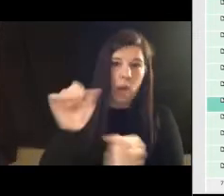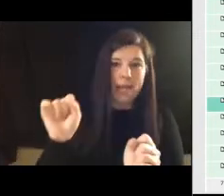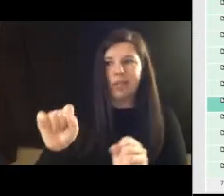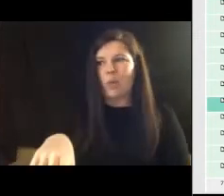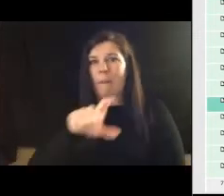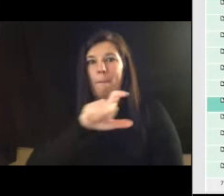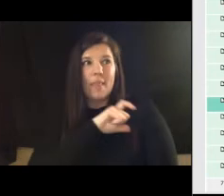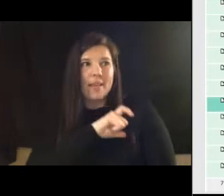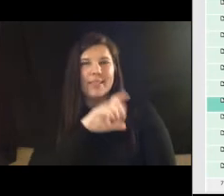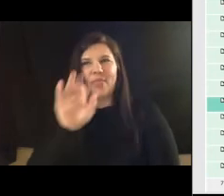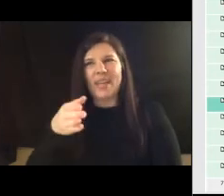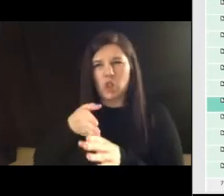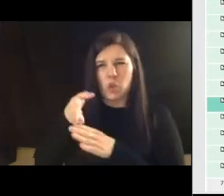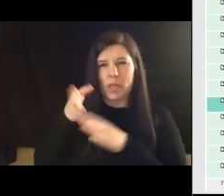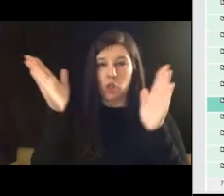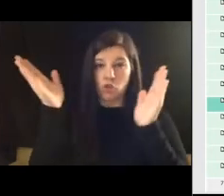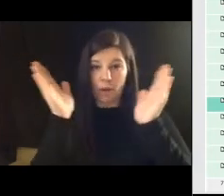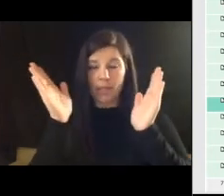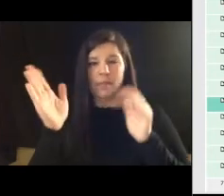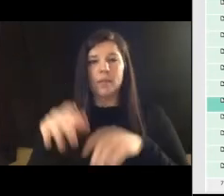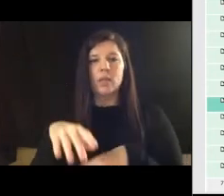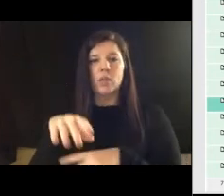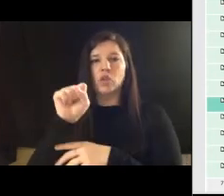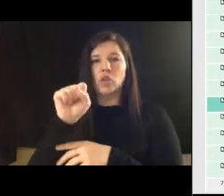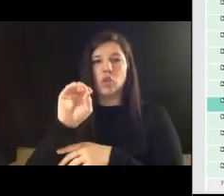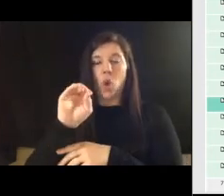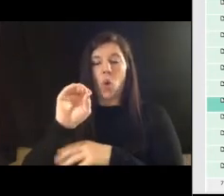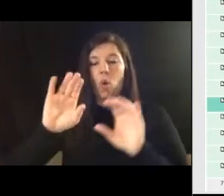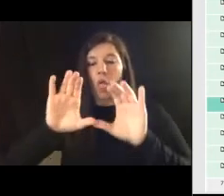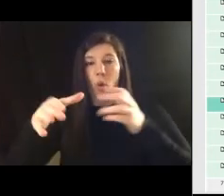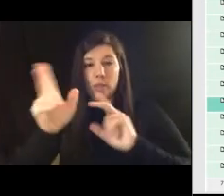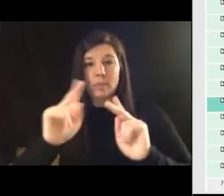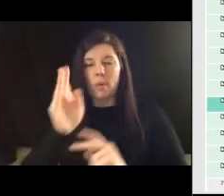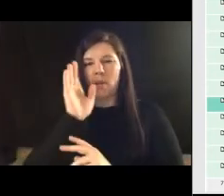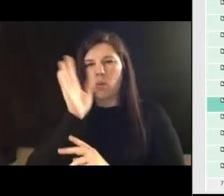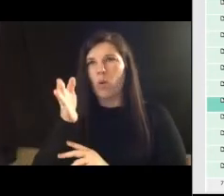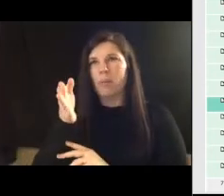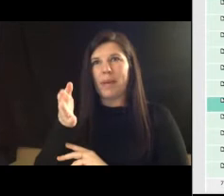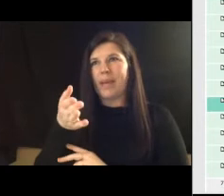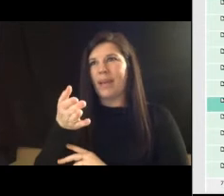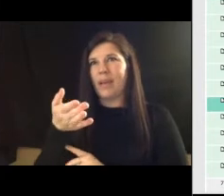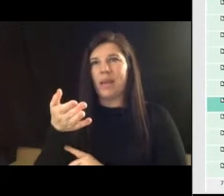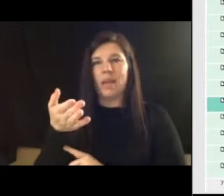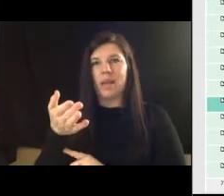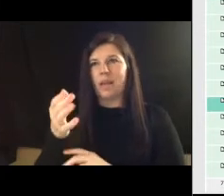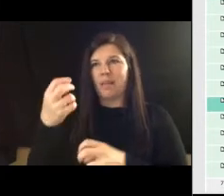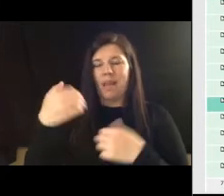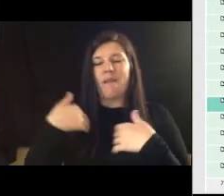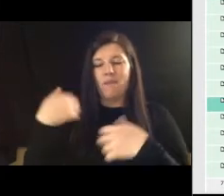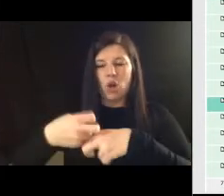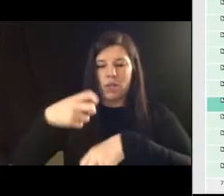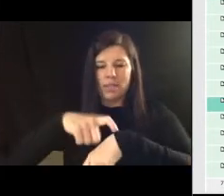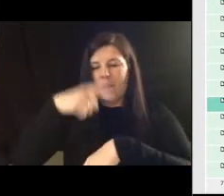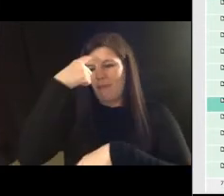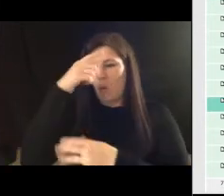career service so um those folks would be hard pressed to to work in a part-time setting especially in this day